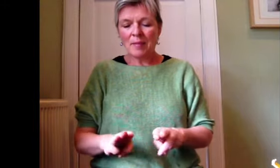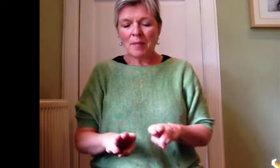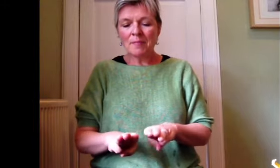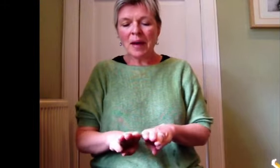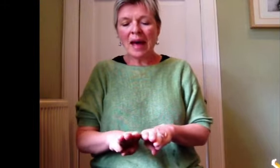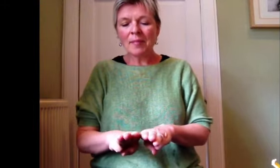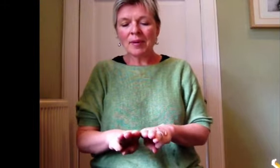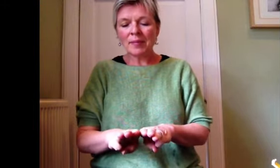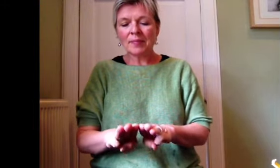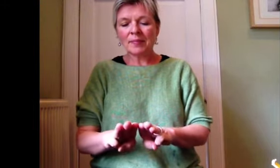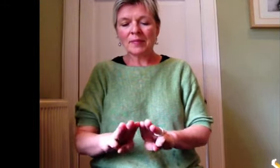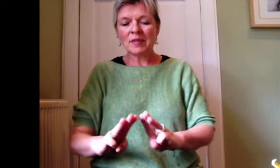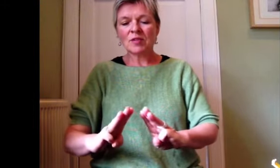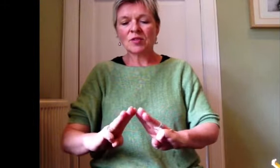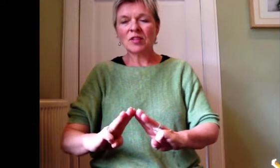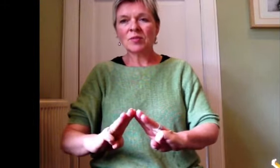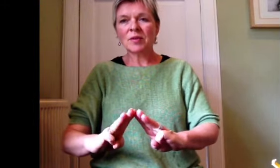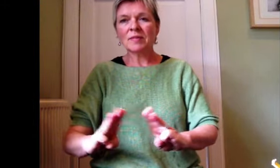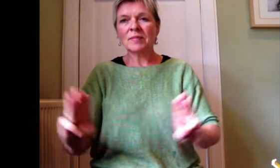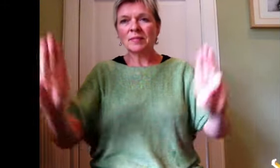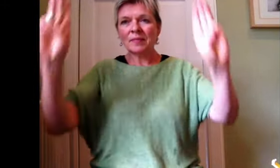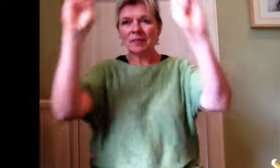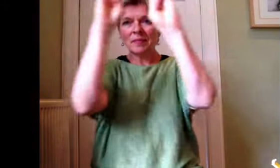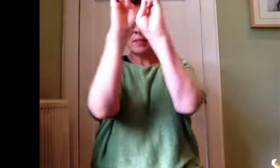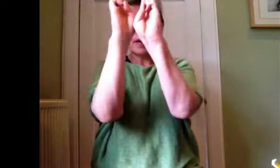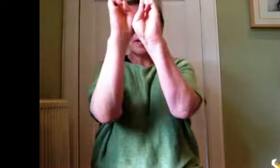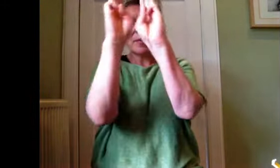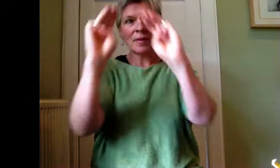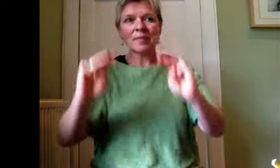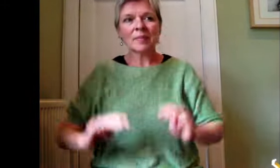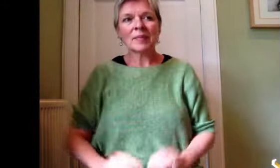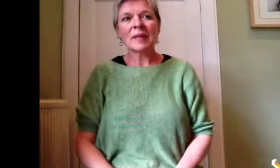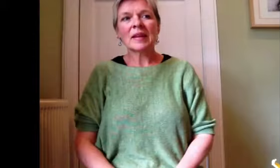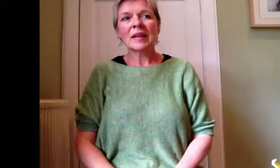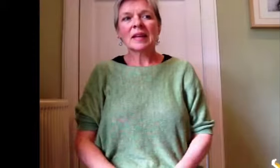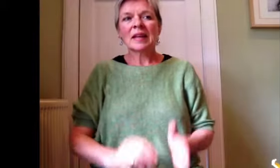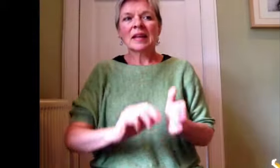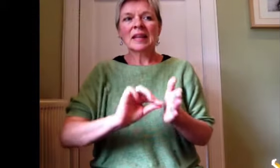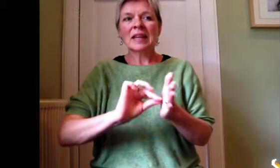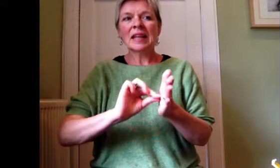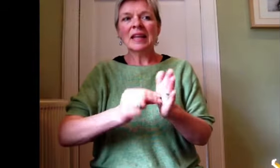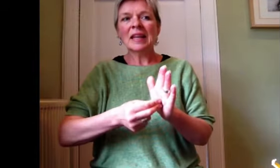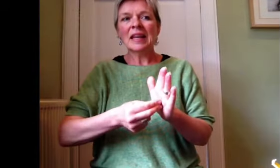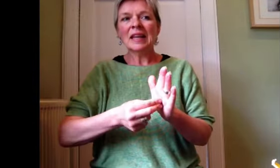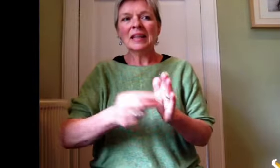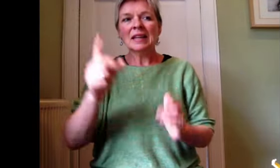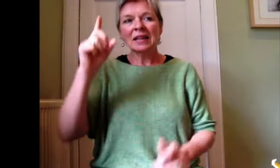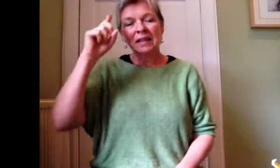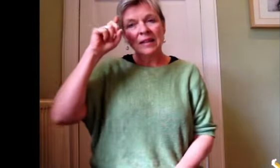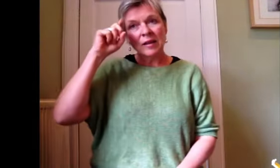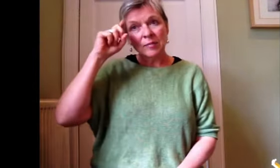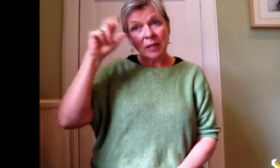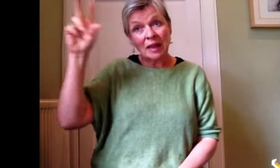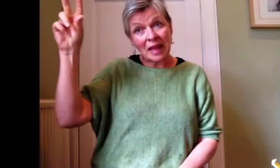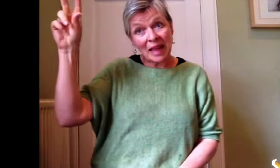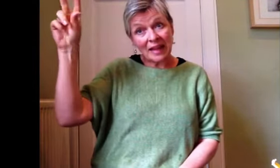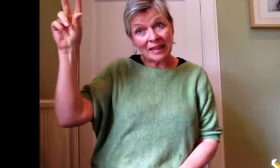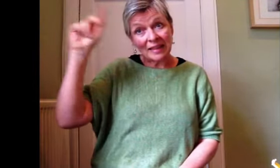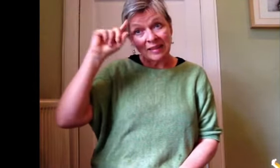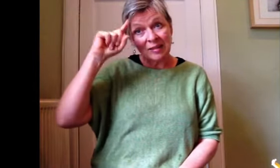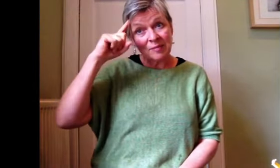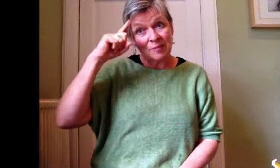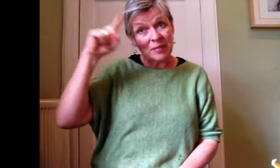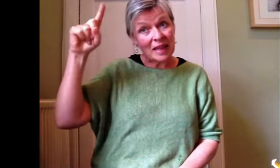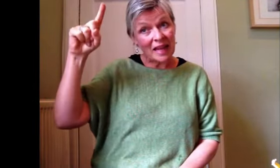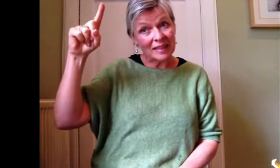Map. A strange one. Map. A Map. strange Key. Plan.